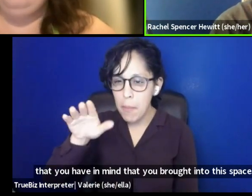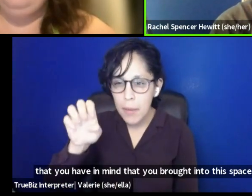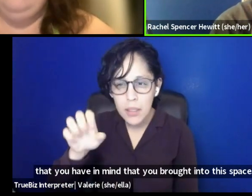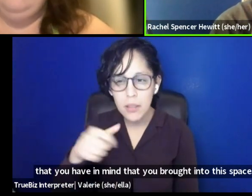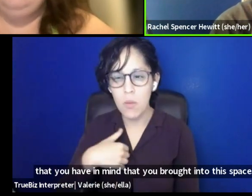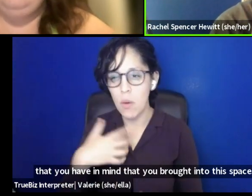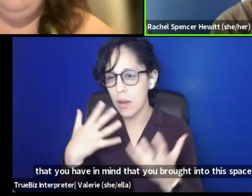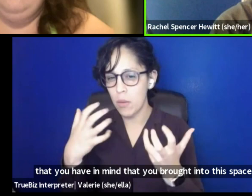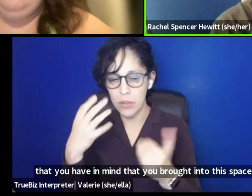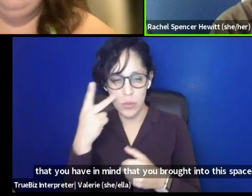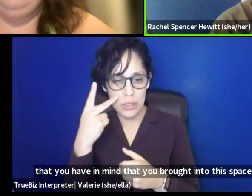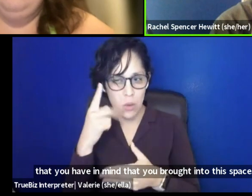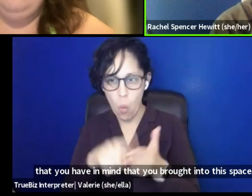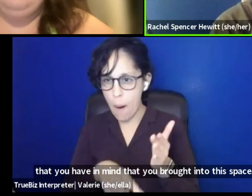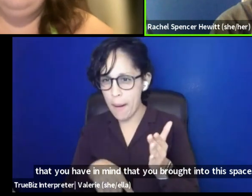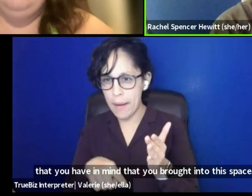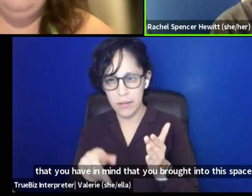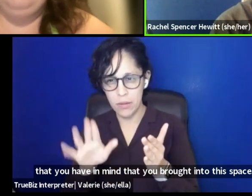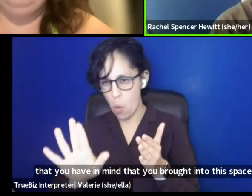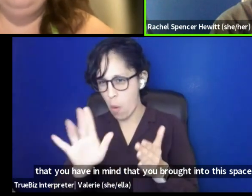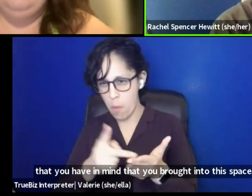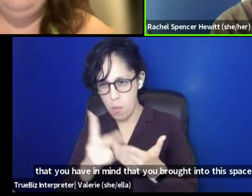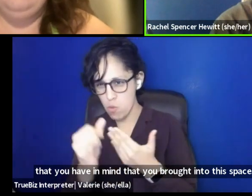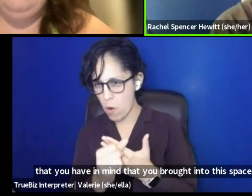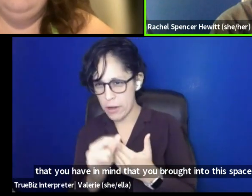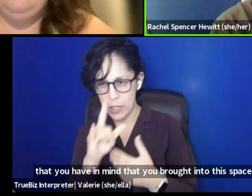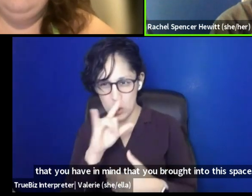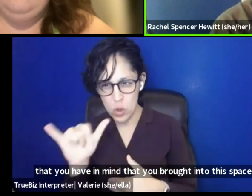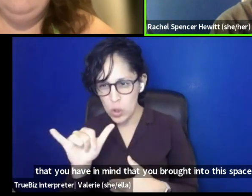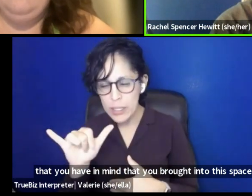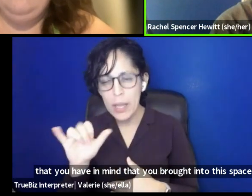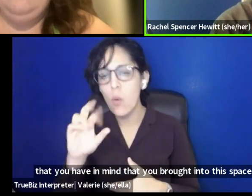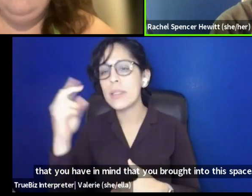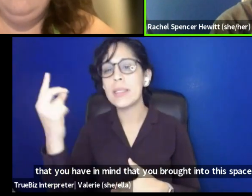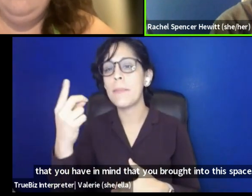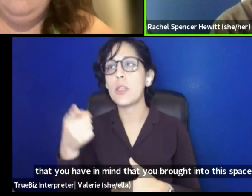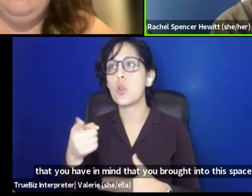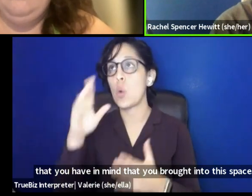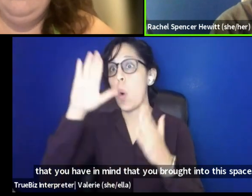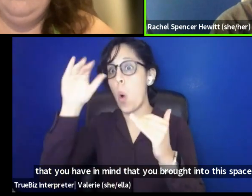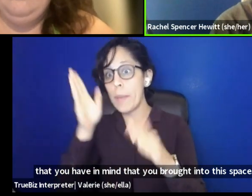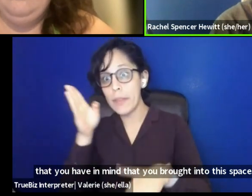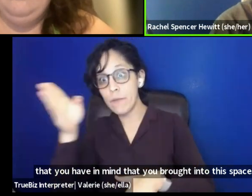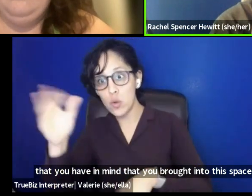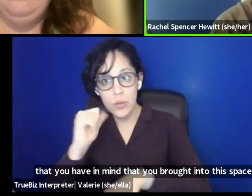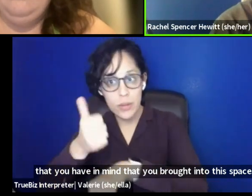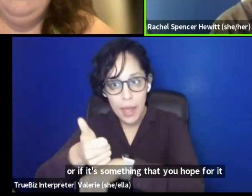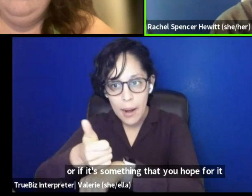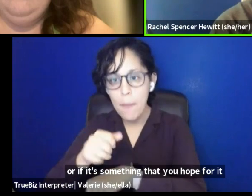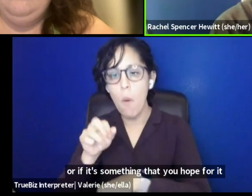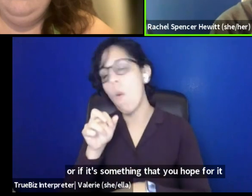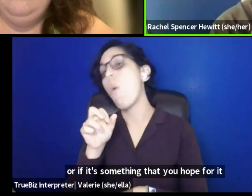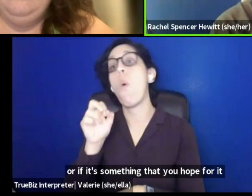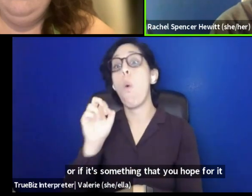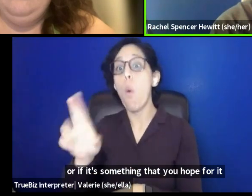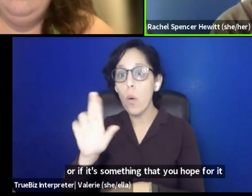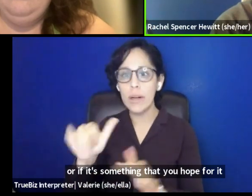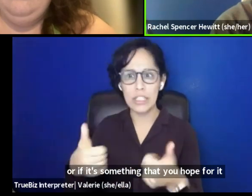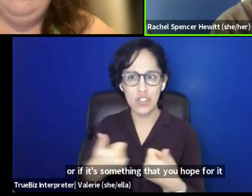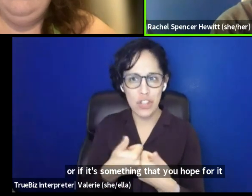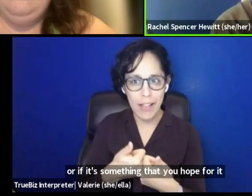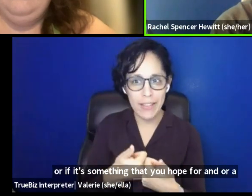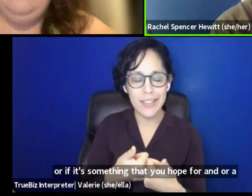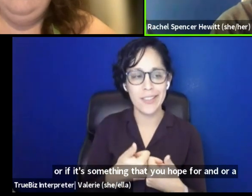those are, um, or if it's something that you hope or, and, or a challenge to